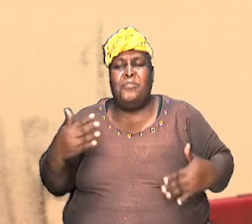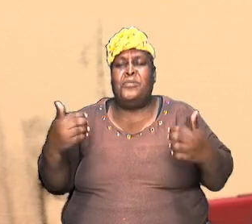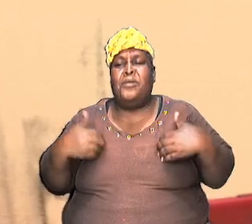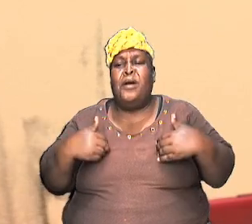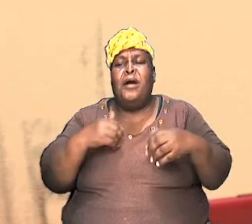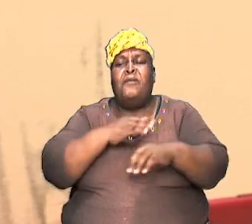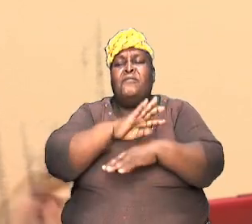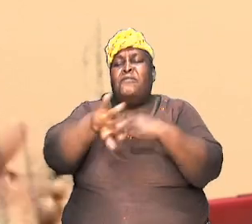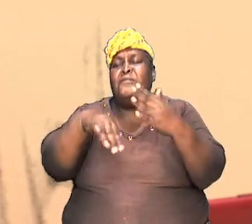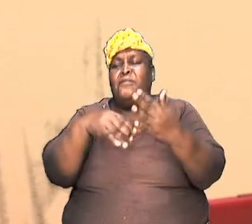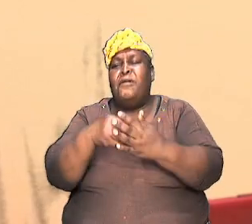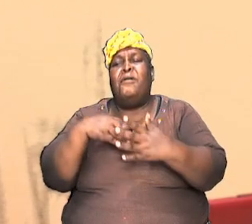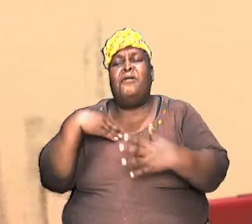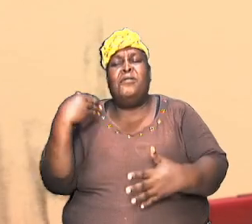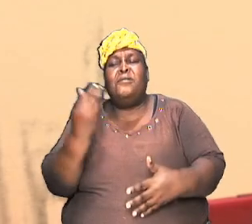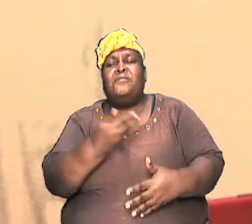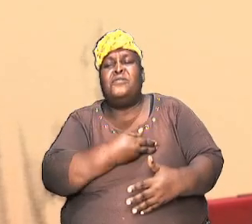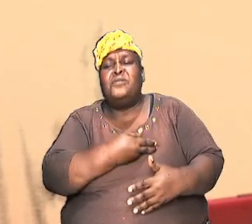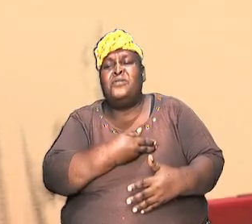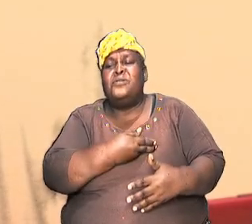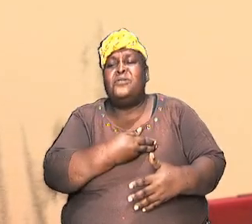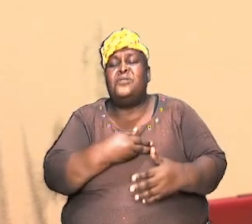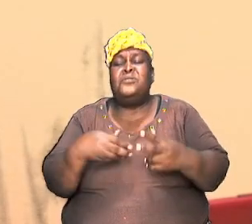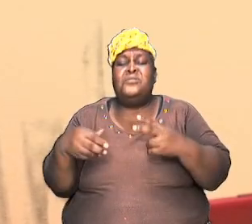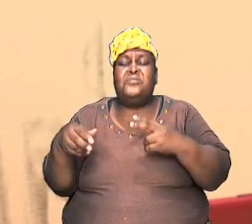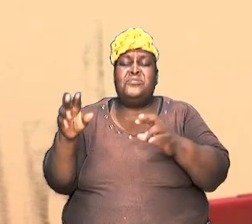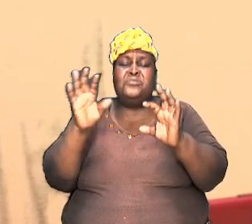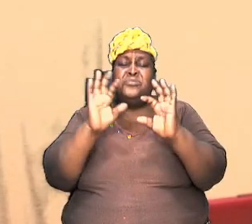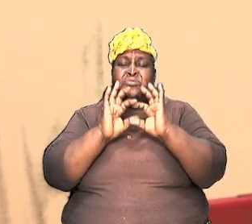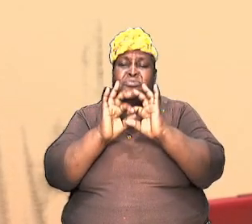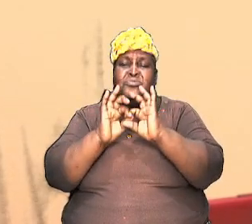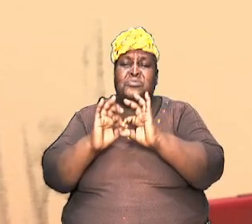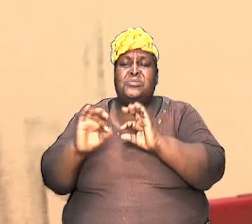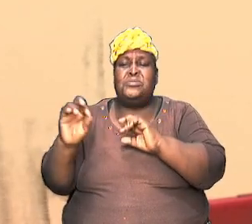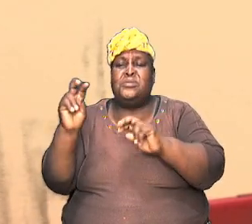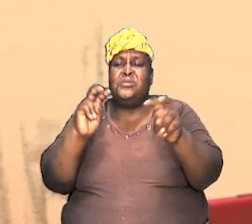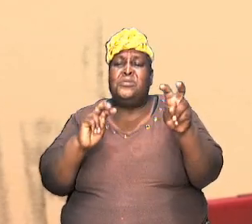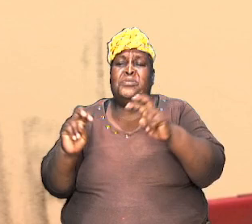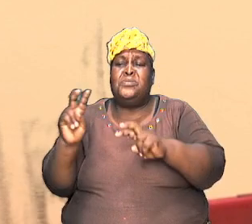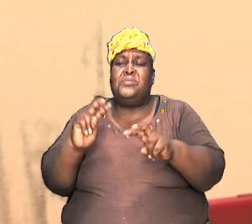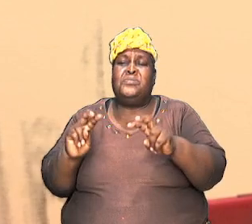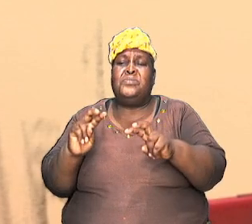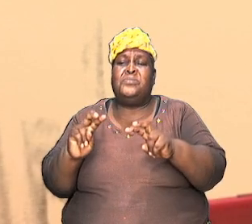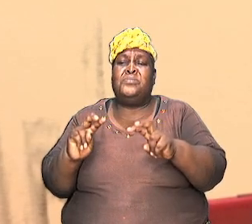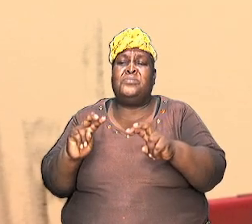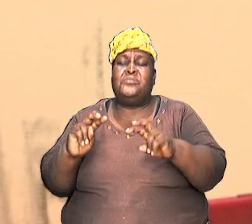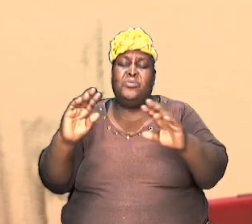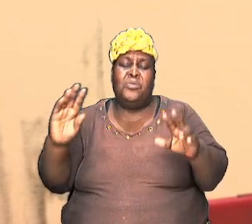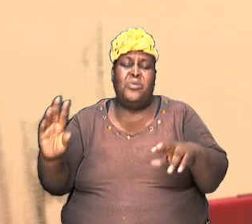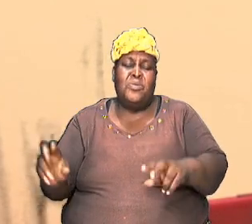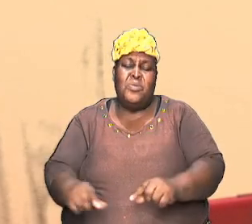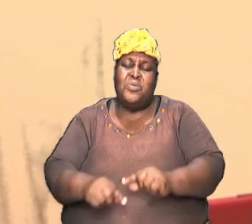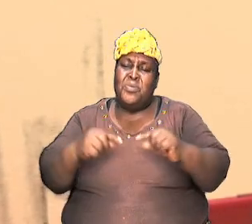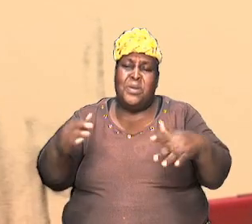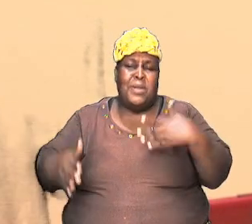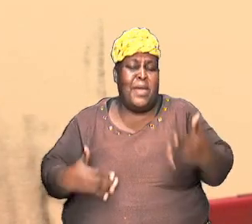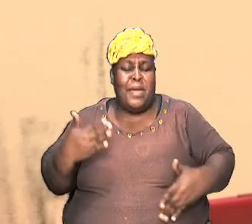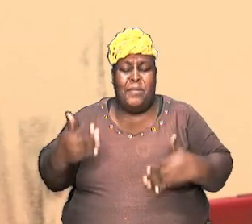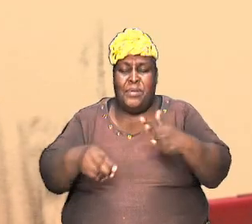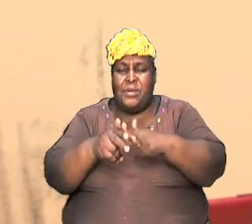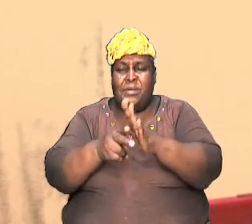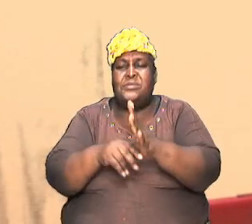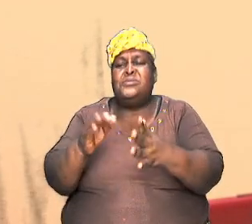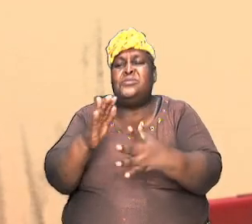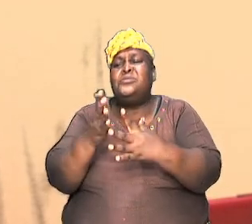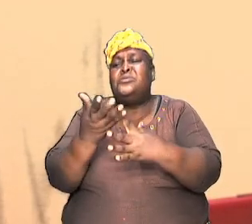all of us who are joined and as usual it is a great delight to share with